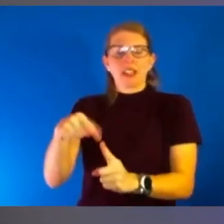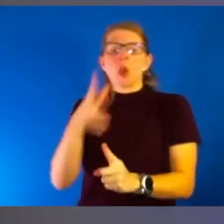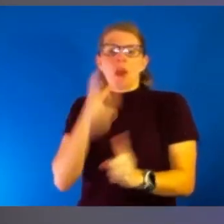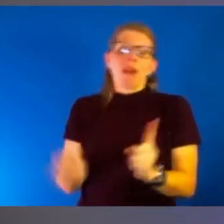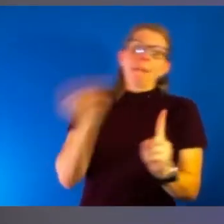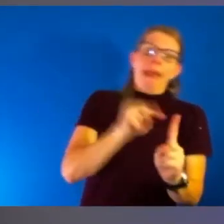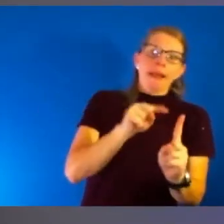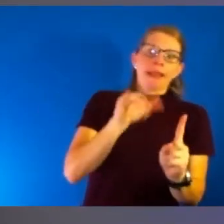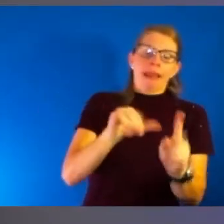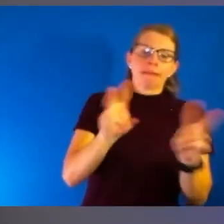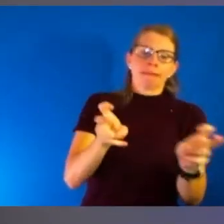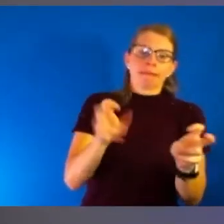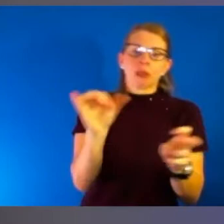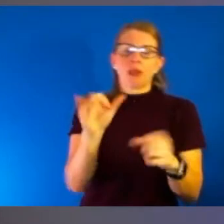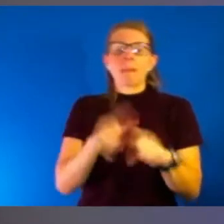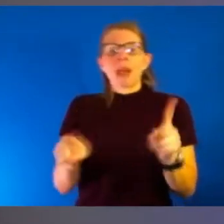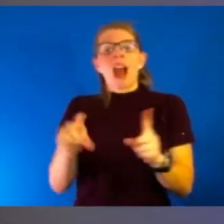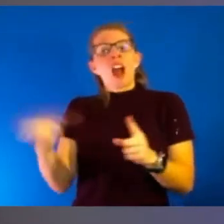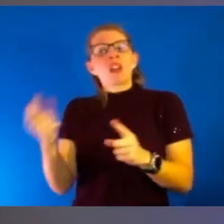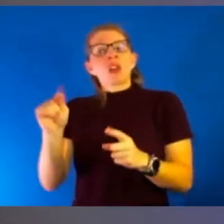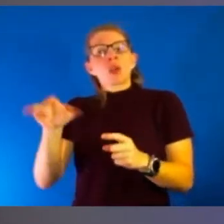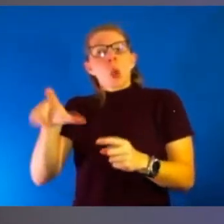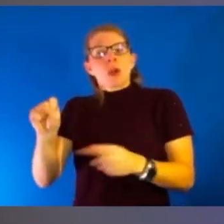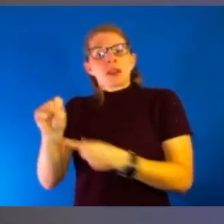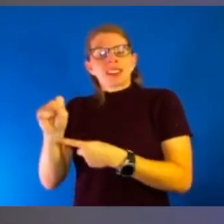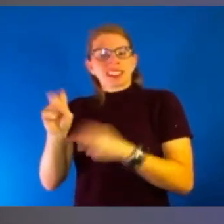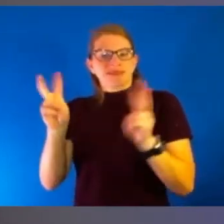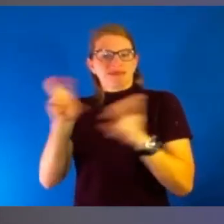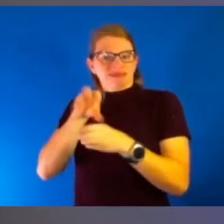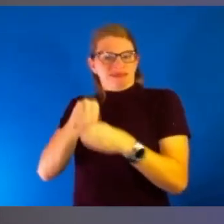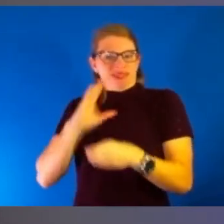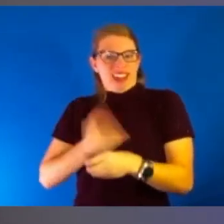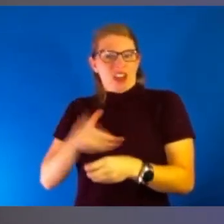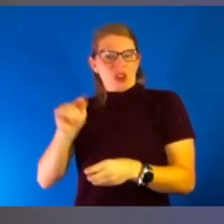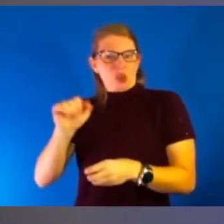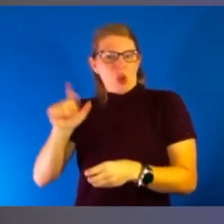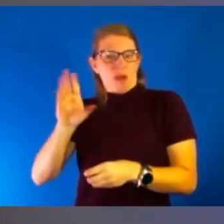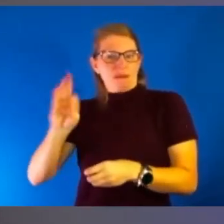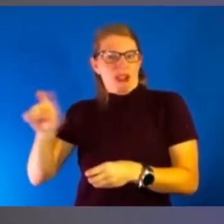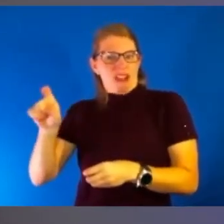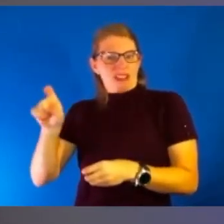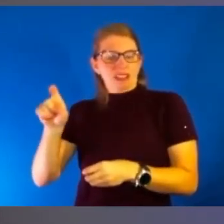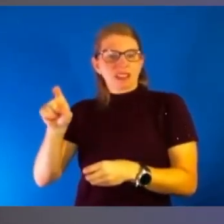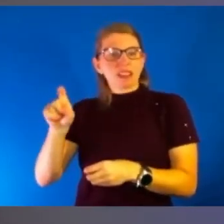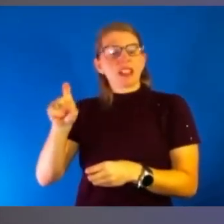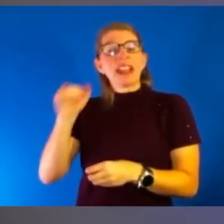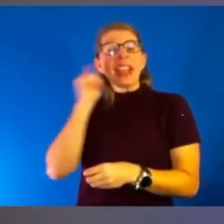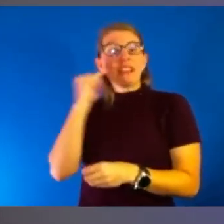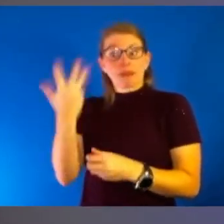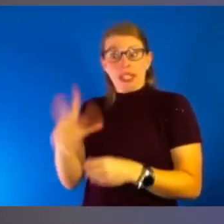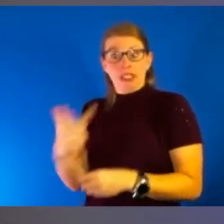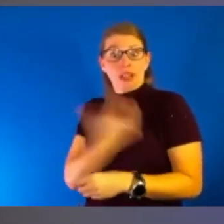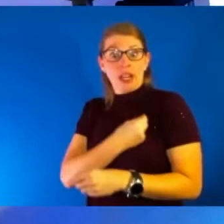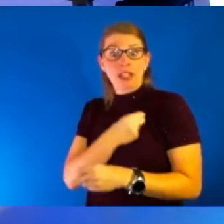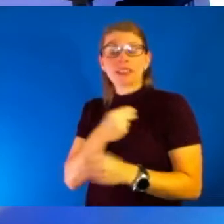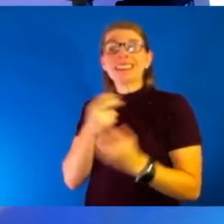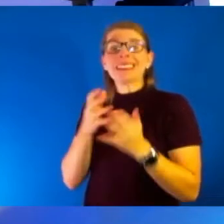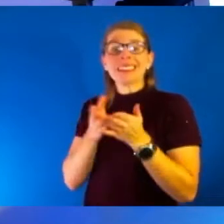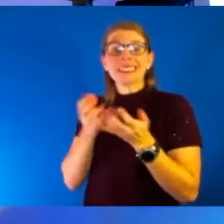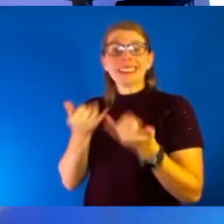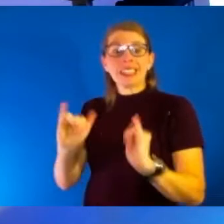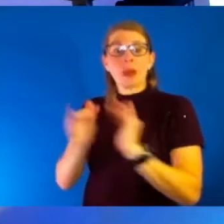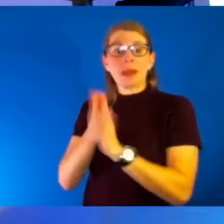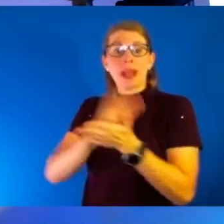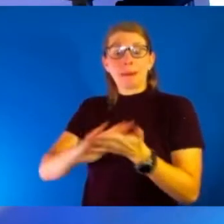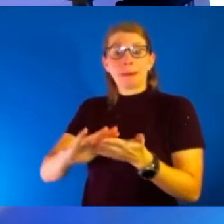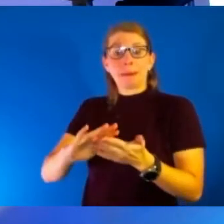there are other tools in our toolbox that can be used even if somebody has been vaccinated and they get sick. Did you just put your finger up? This is like